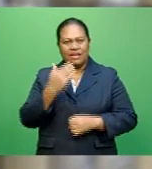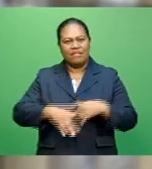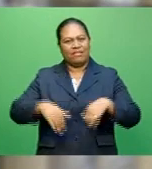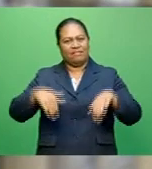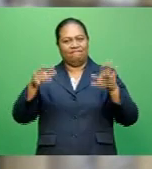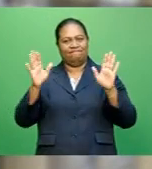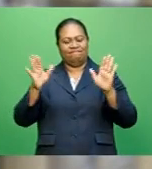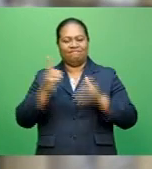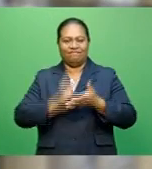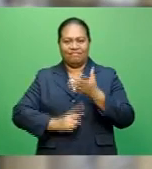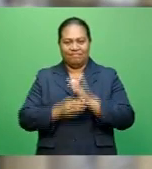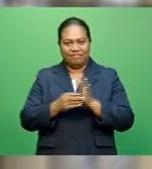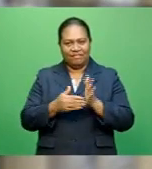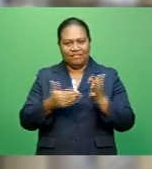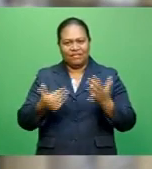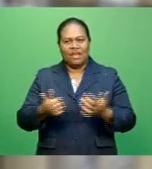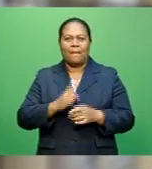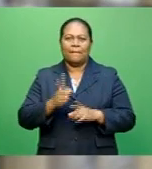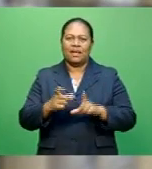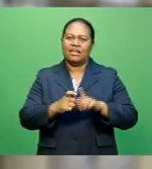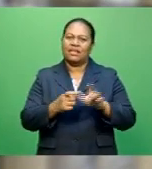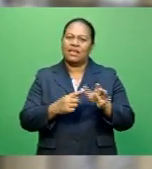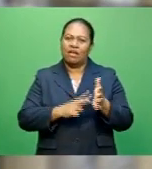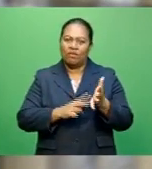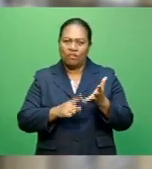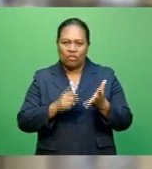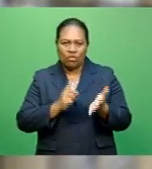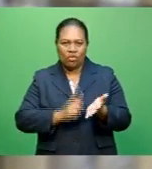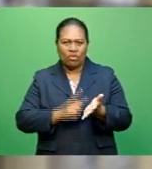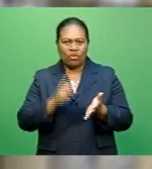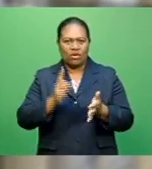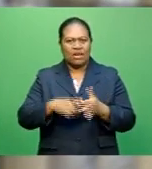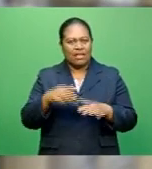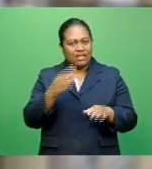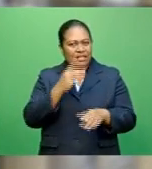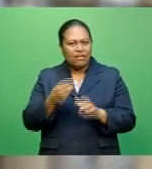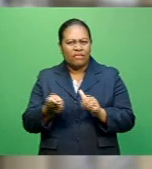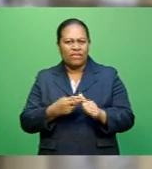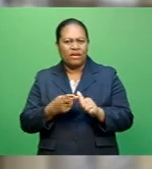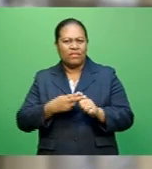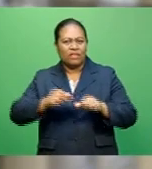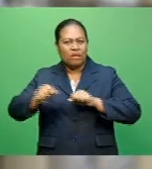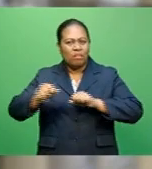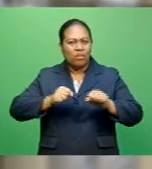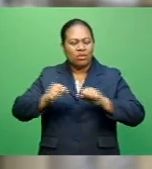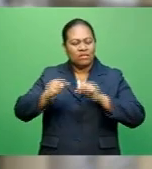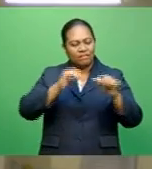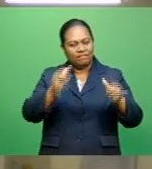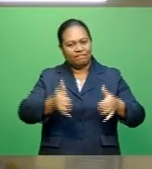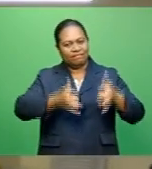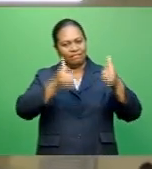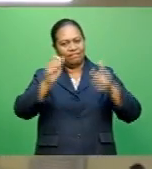Rakautanga reports, Ndavule will be a favorite at the TJ's Golden Gloves of Boxing Championship tomorrow.